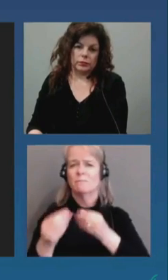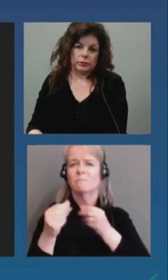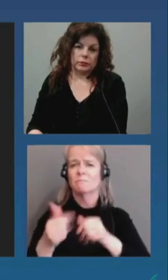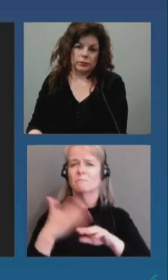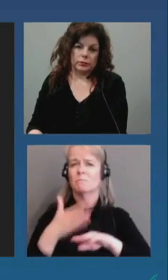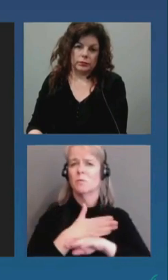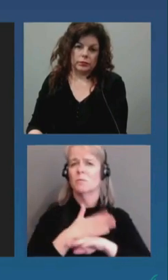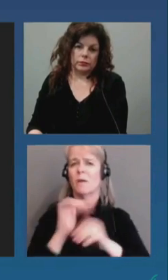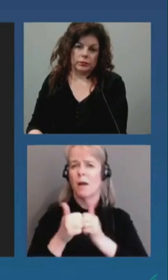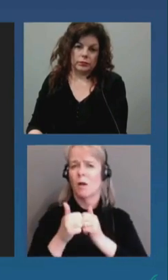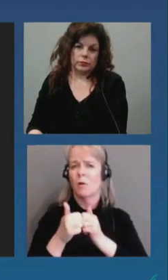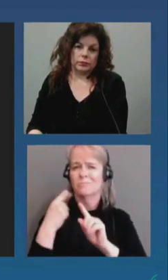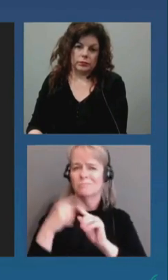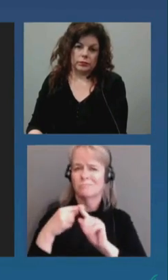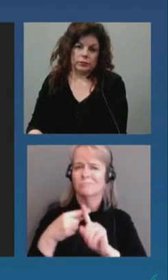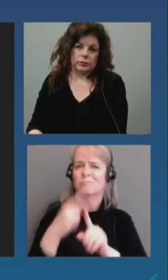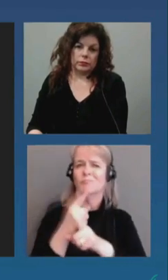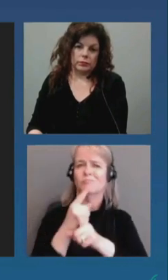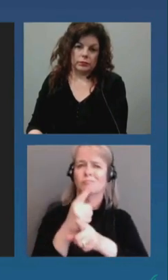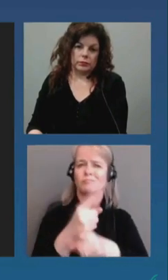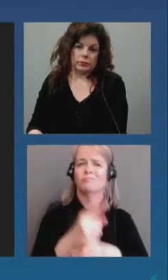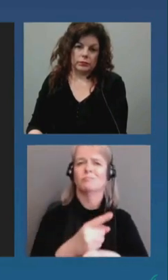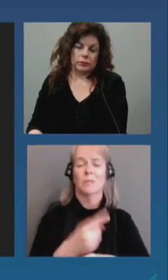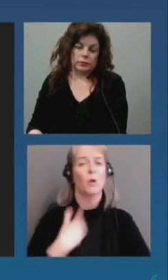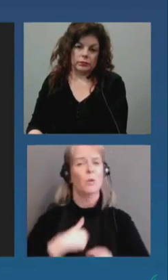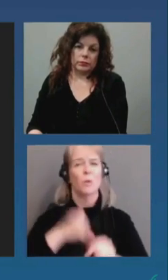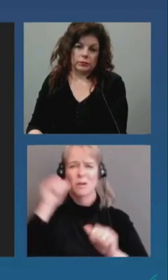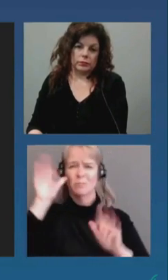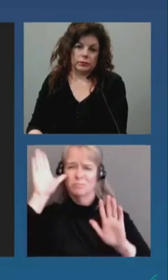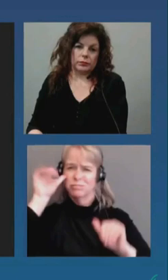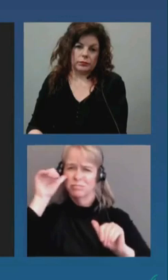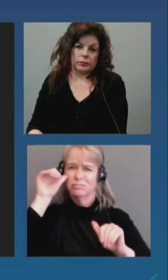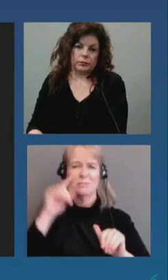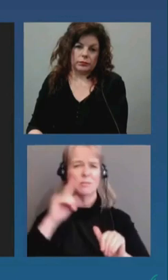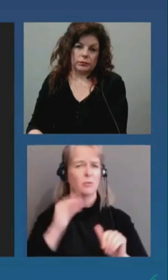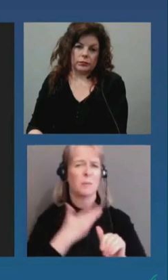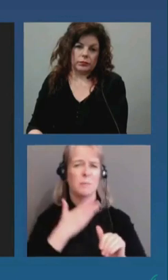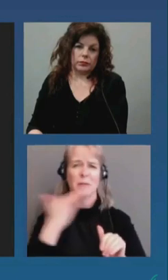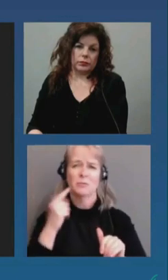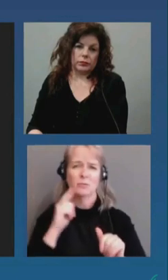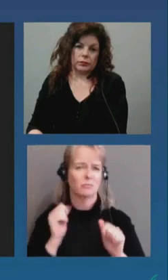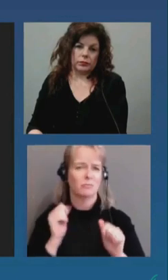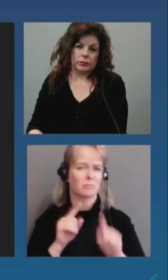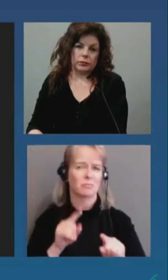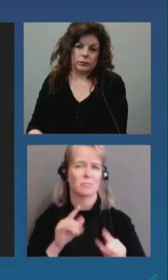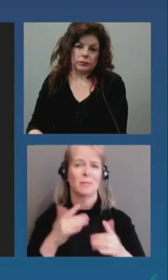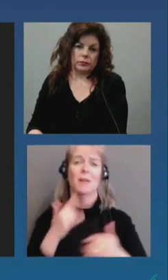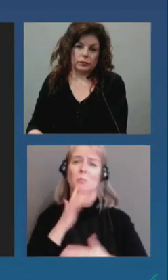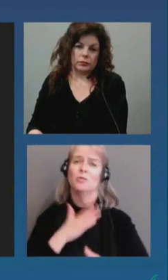relentless in our focus to do just this. I appreciate the question. I'll turn things back over to the moderator.